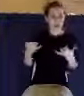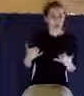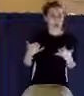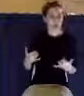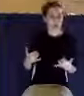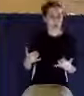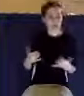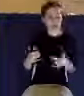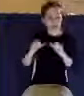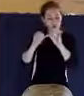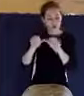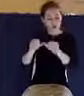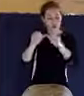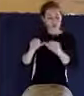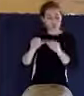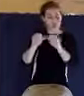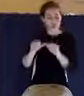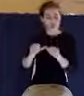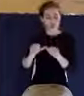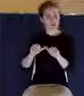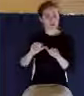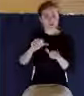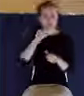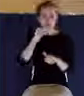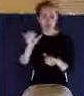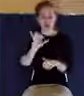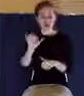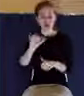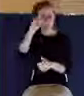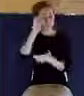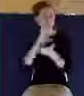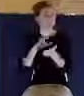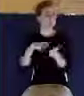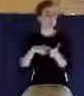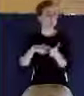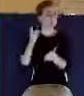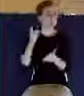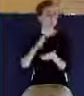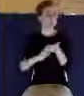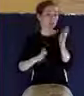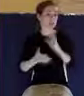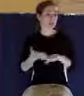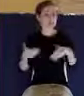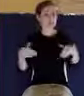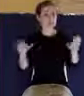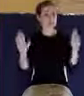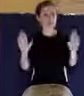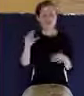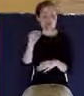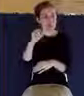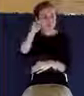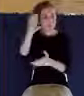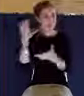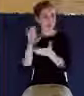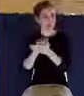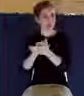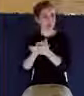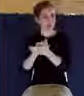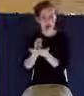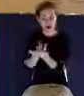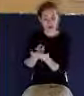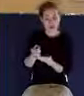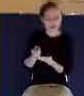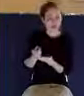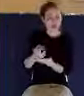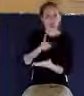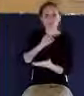continually believing. A true believer is not someone that believed at one moment, and then they don't believe anymore. A